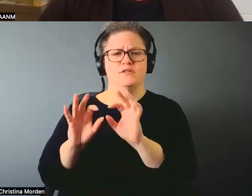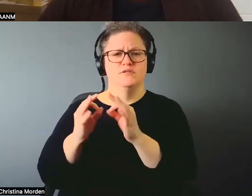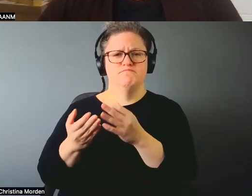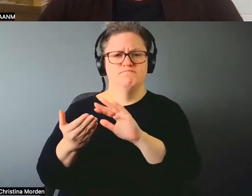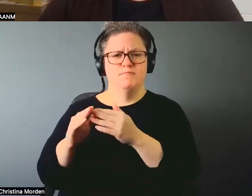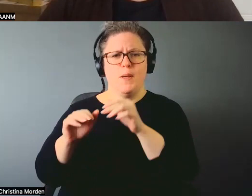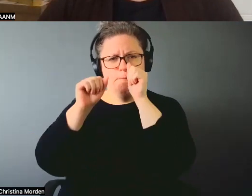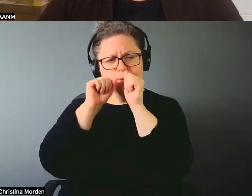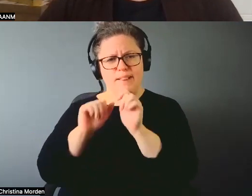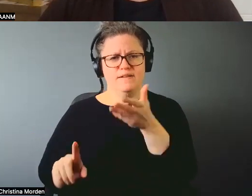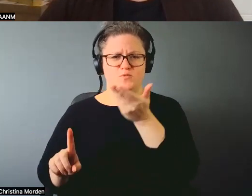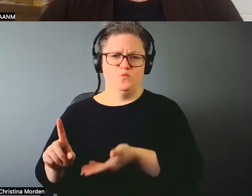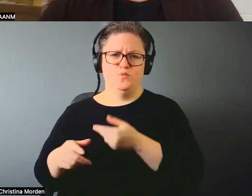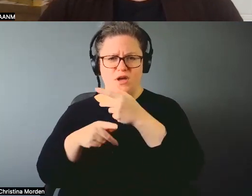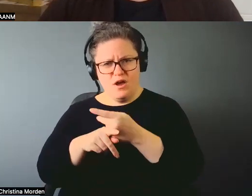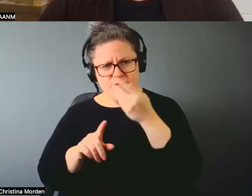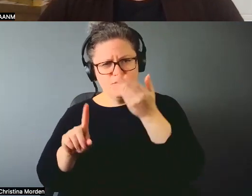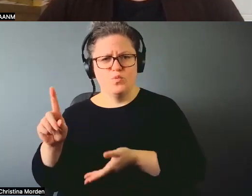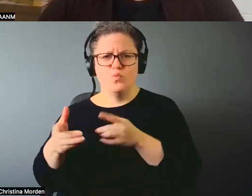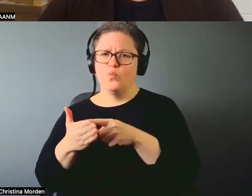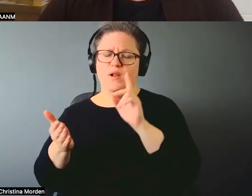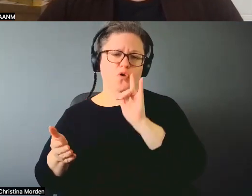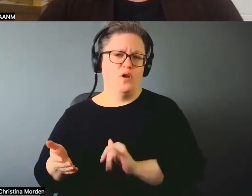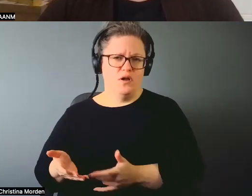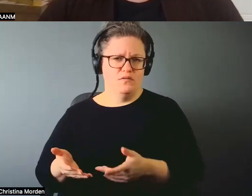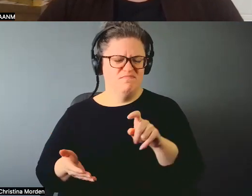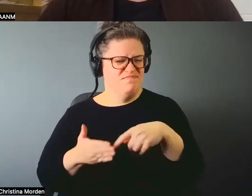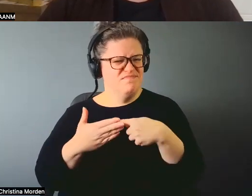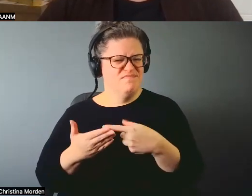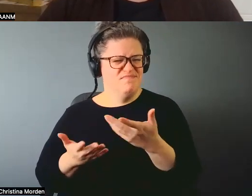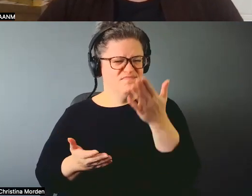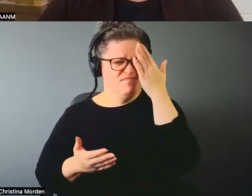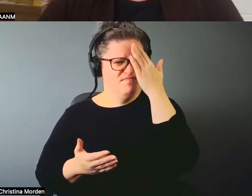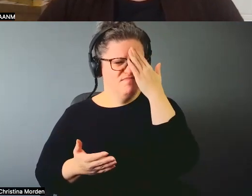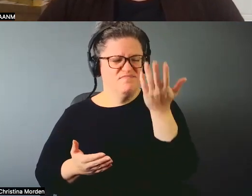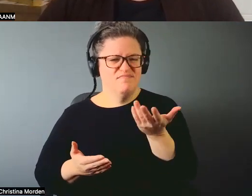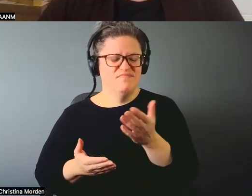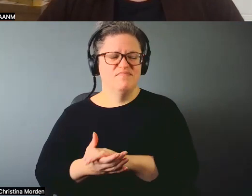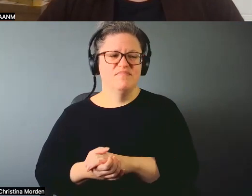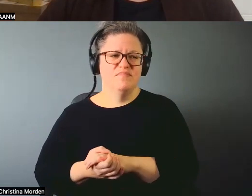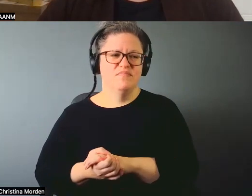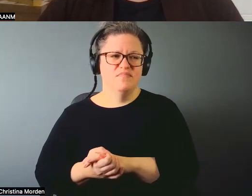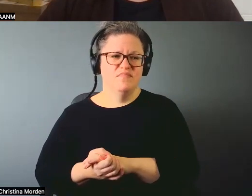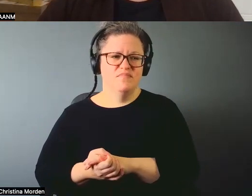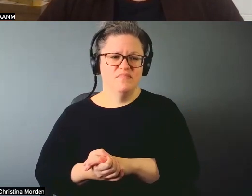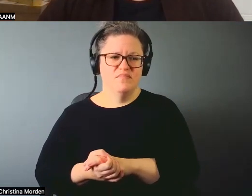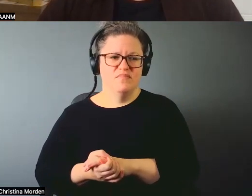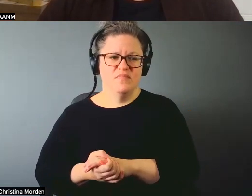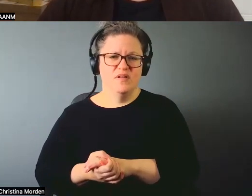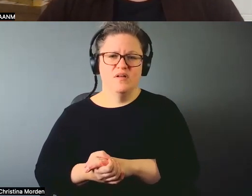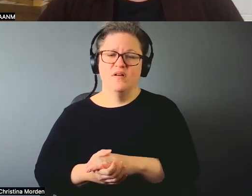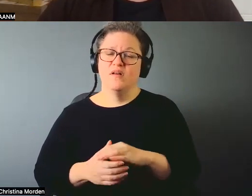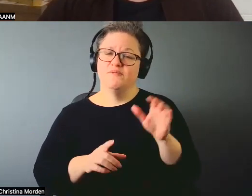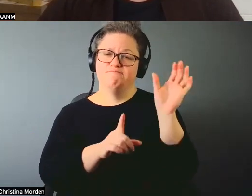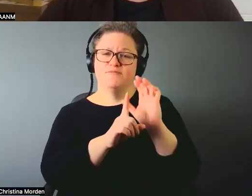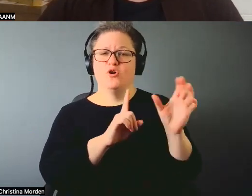and care for you? Right. What does that look like? You know, and because we've, again, been so socialized